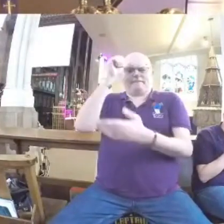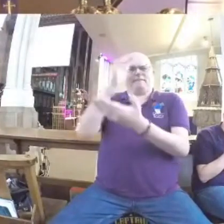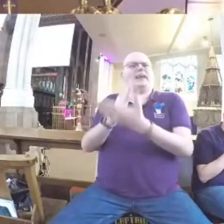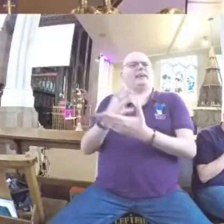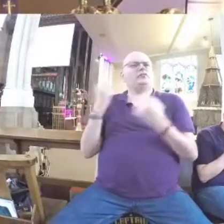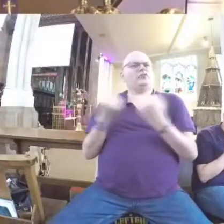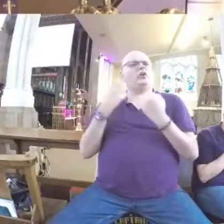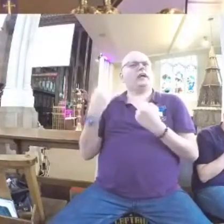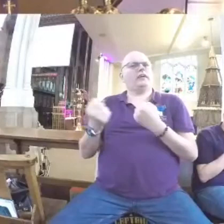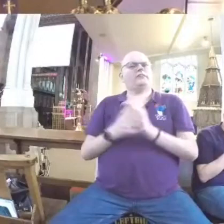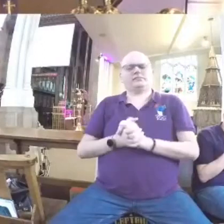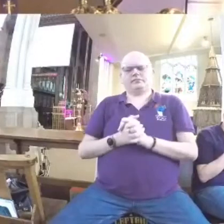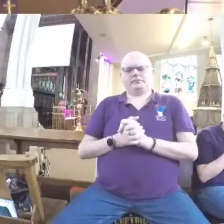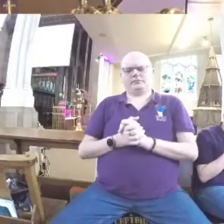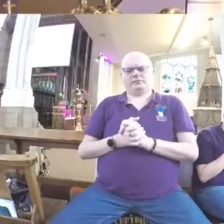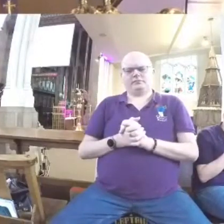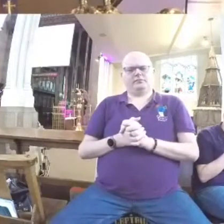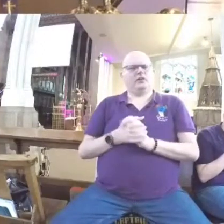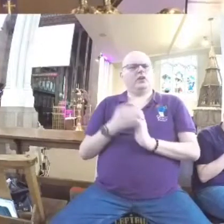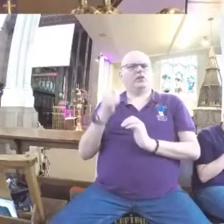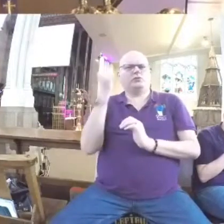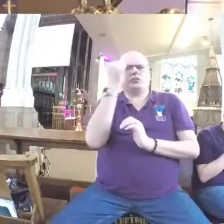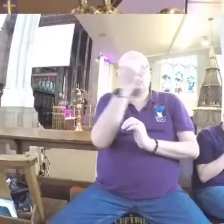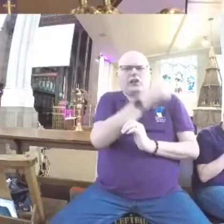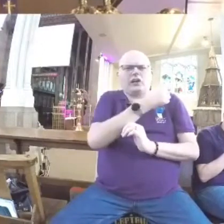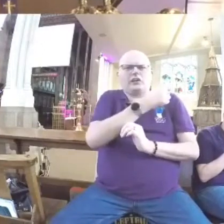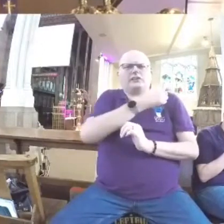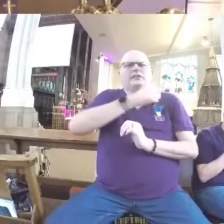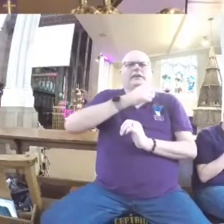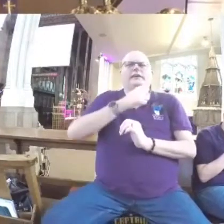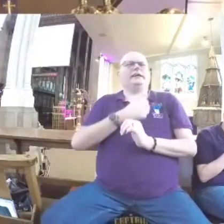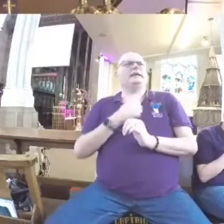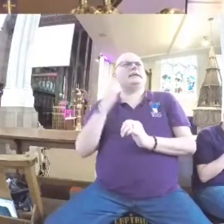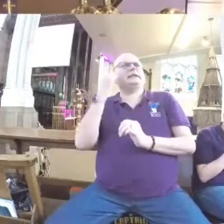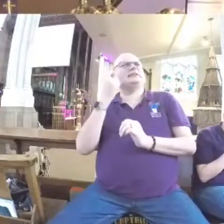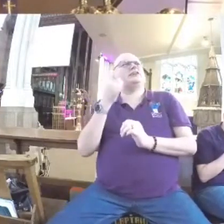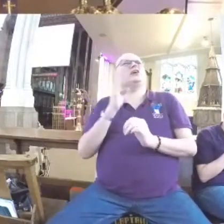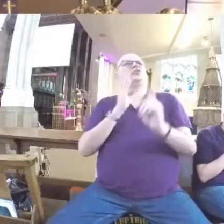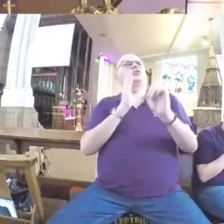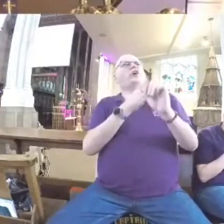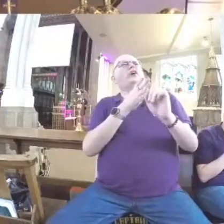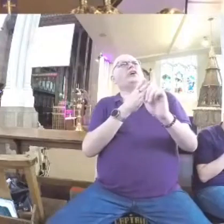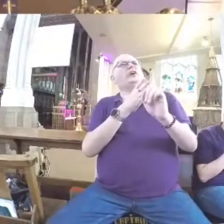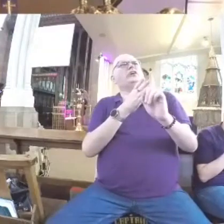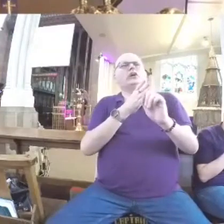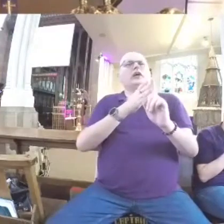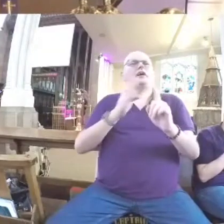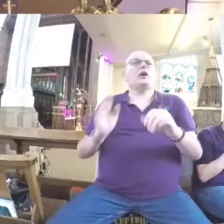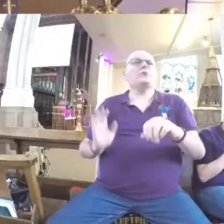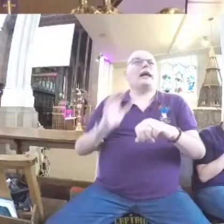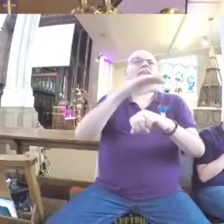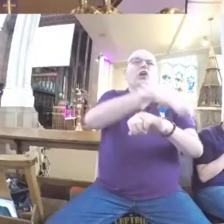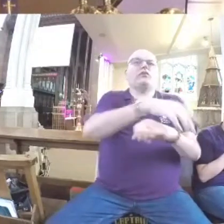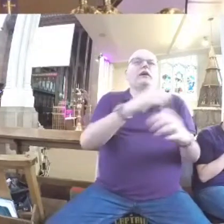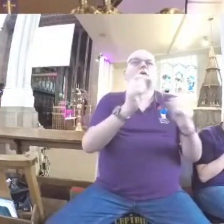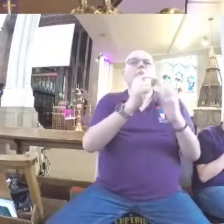Some scholars see the significance of the scarlet cord as a reference to the account of Passover, where God